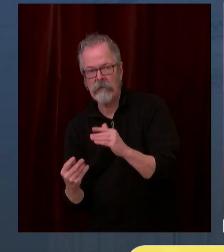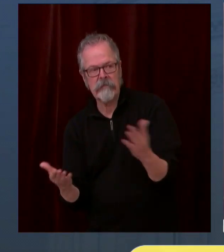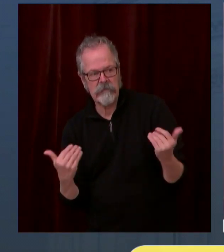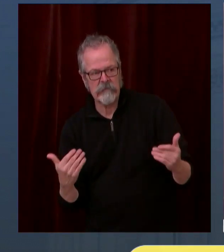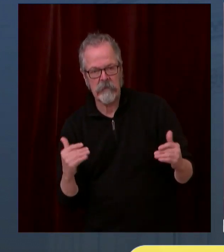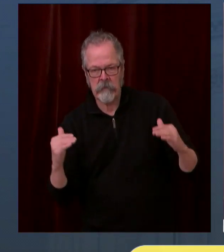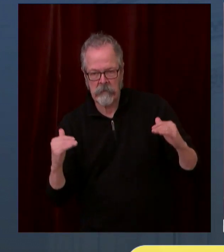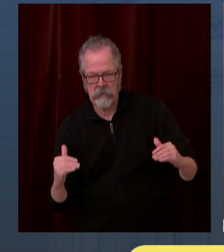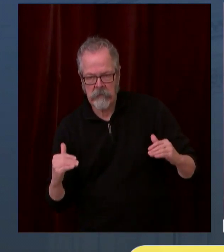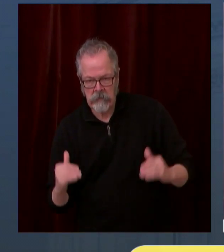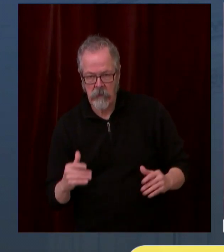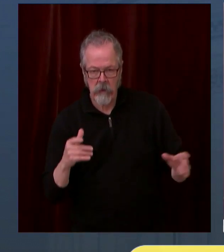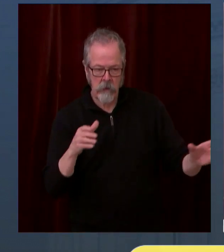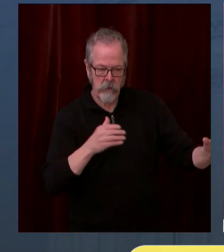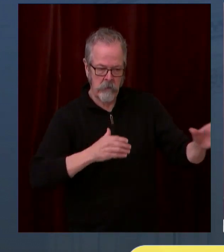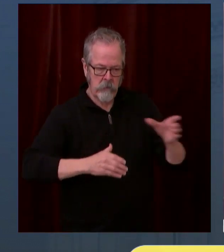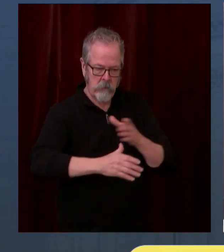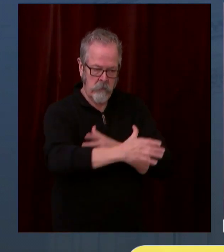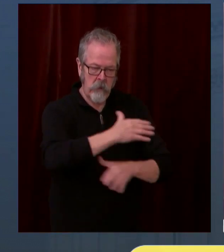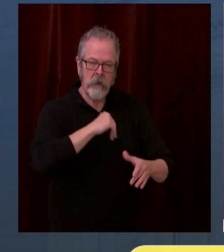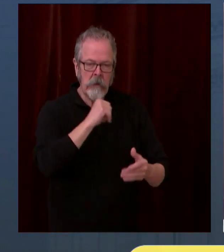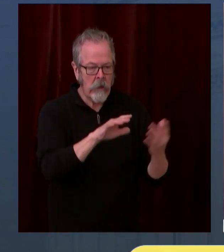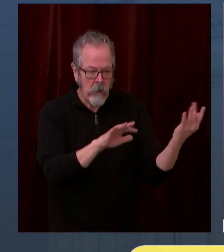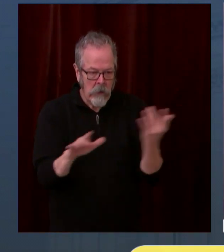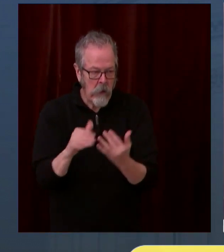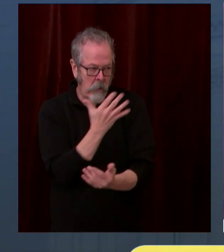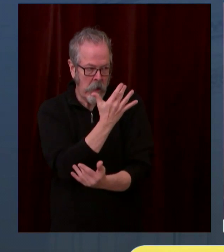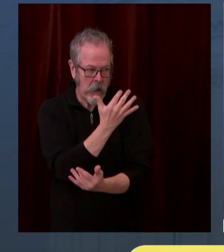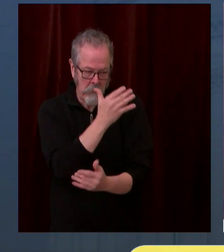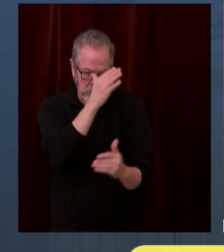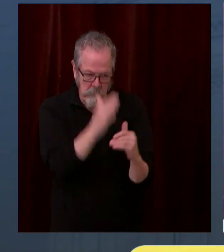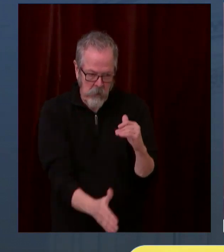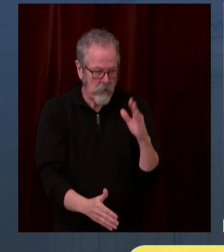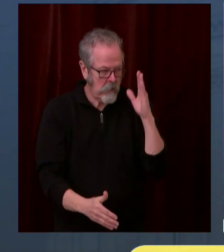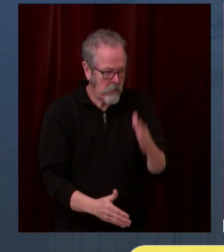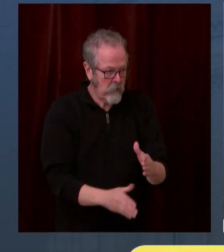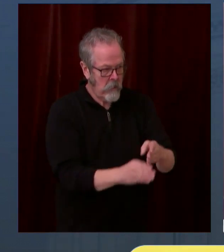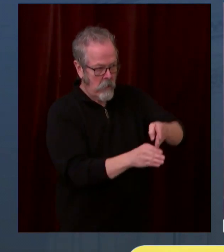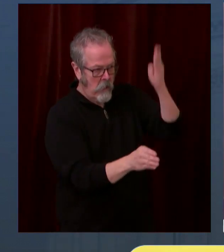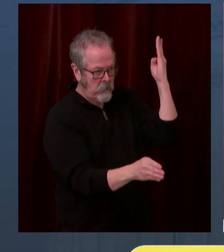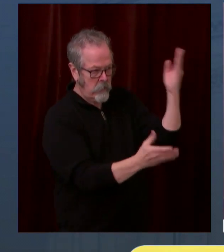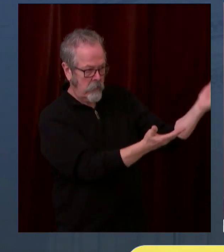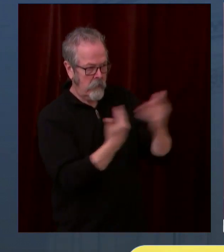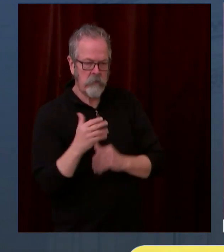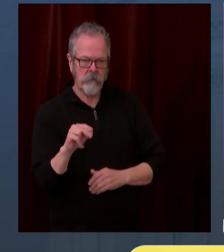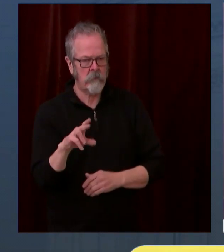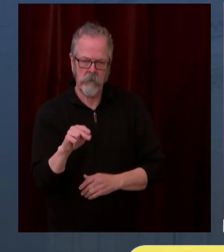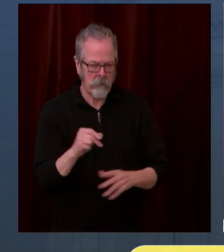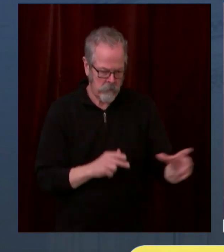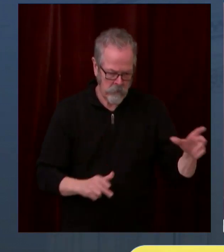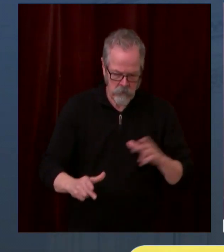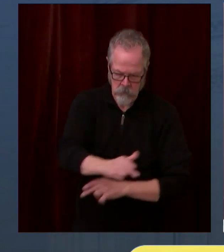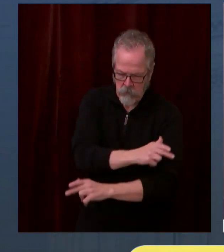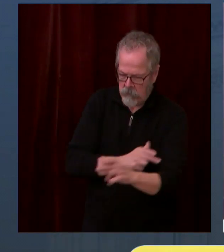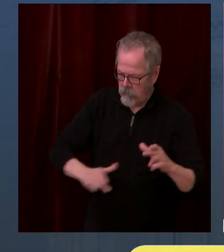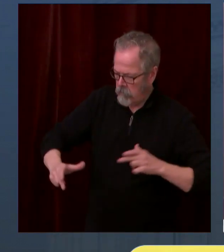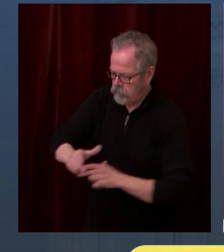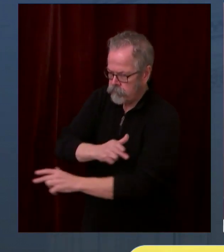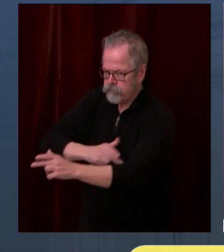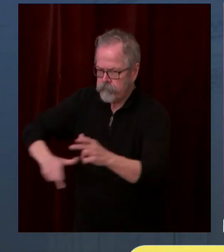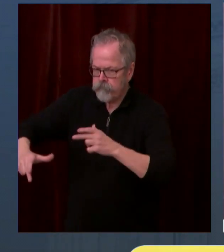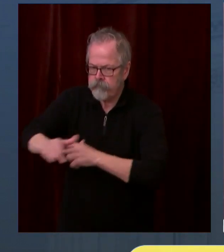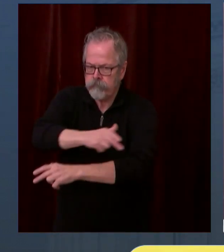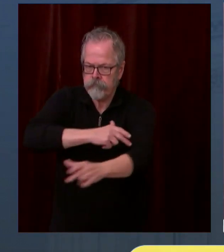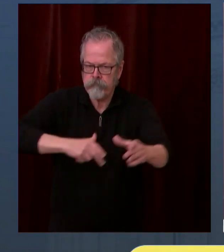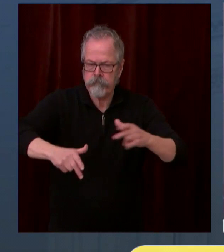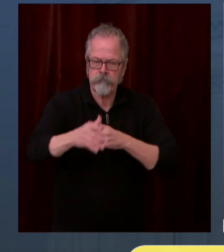ground, I want to first say thank you. We want to really support you, the gratitude for everything you're doing and we want to make